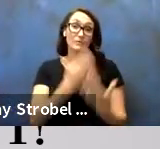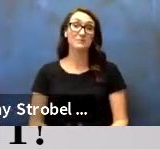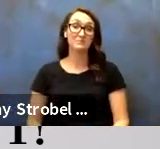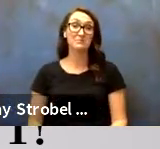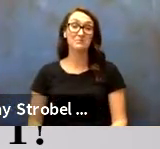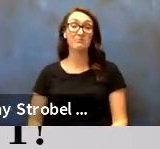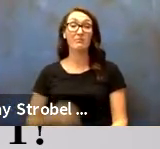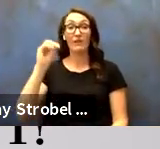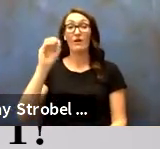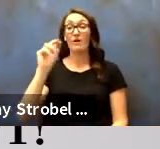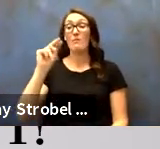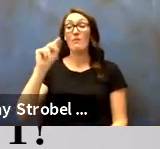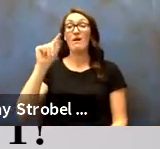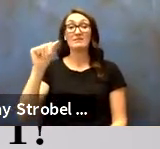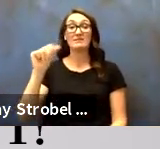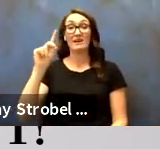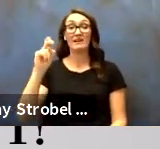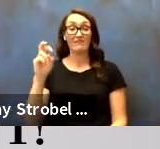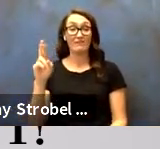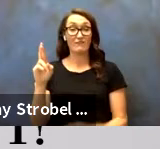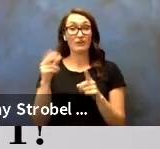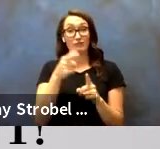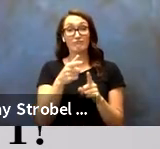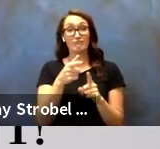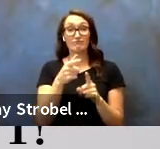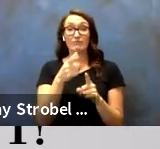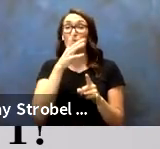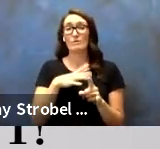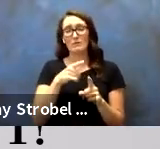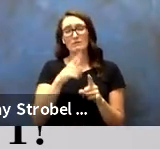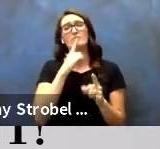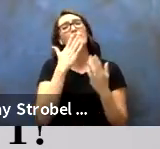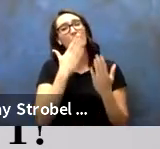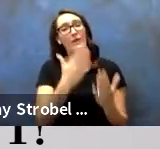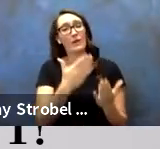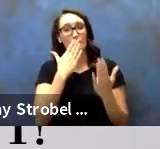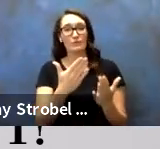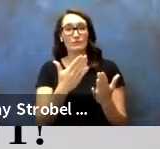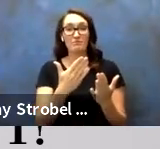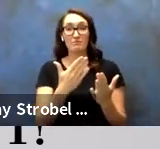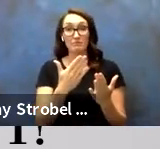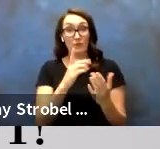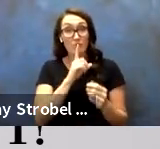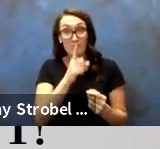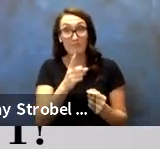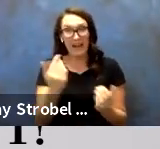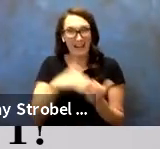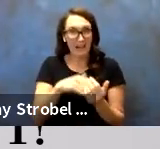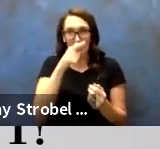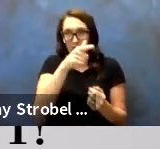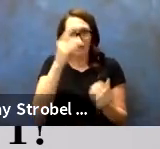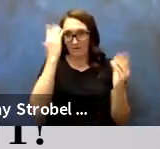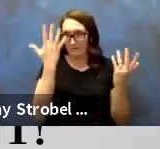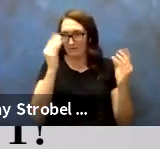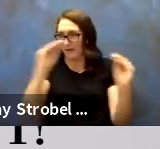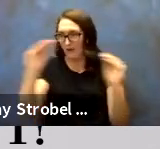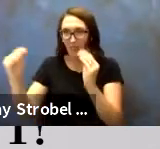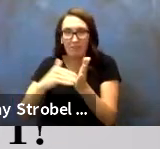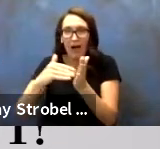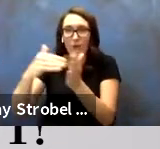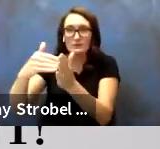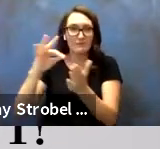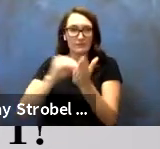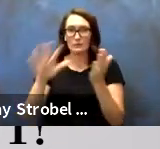Monta Denver. Ms. Denver, thank you for helping literally, again, thousands of our students find a